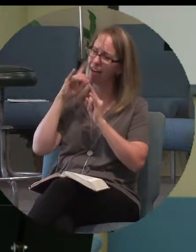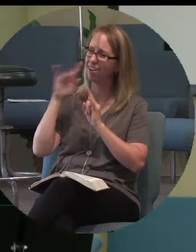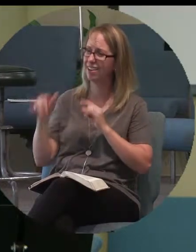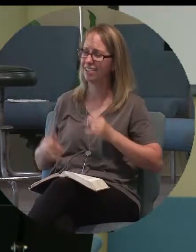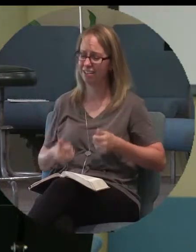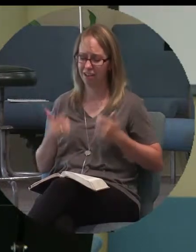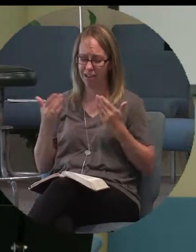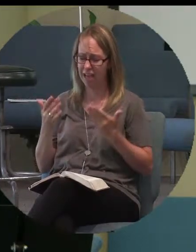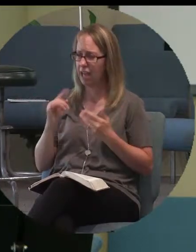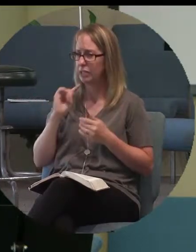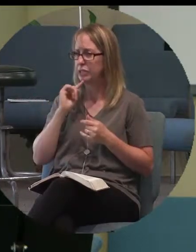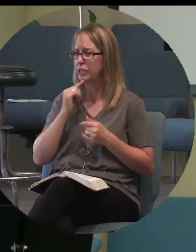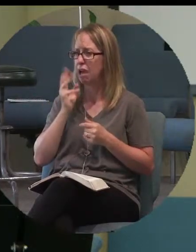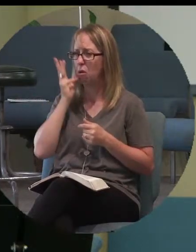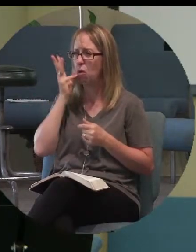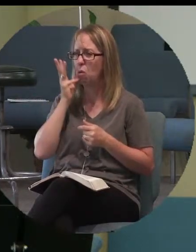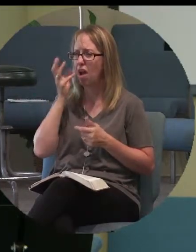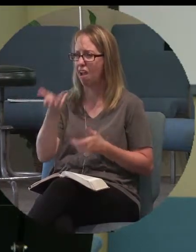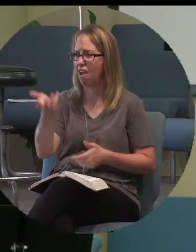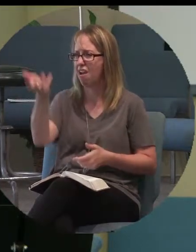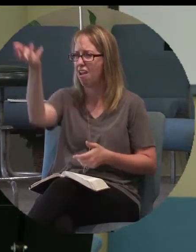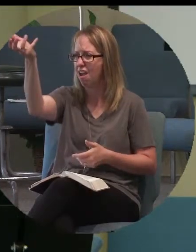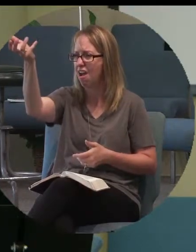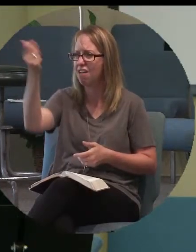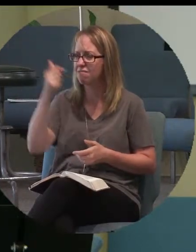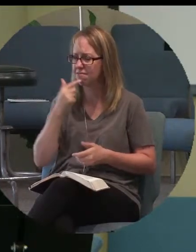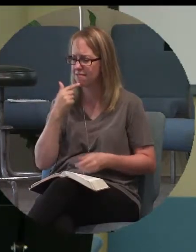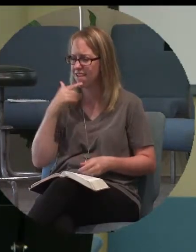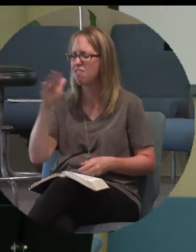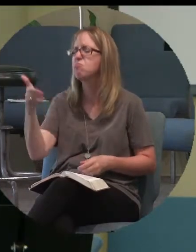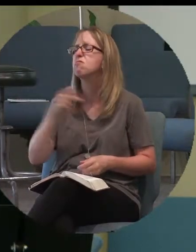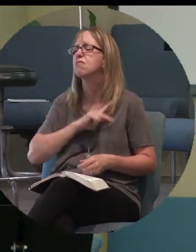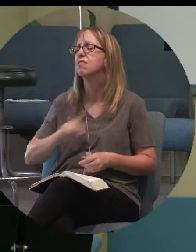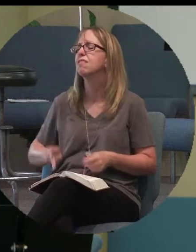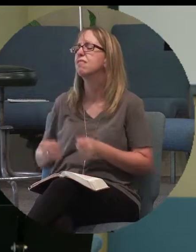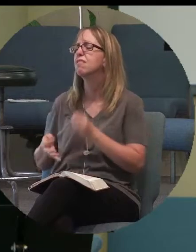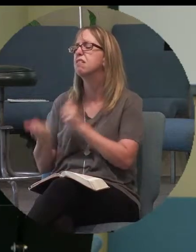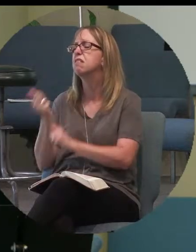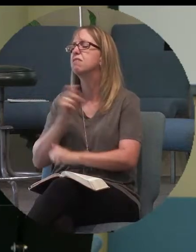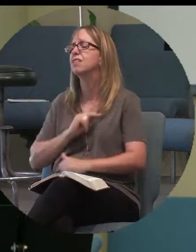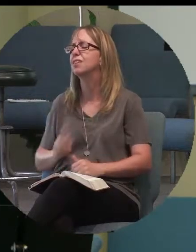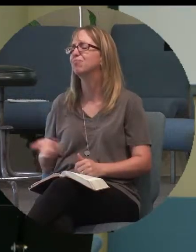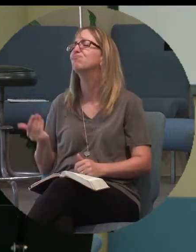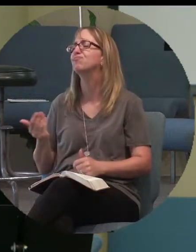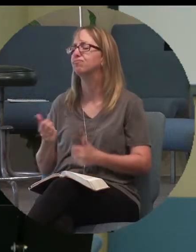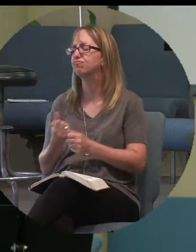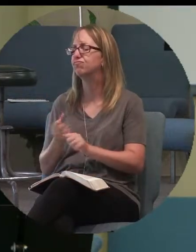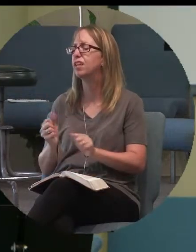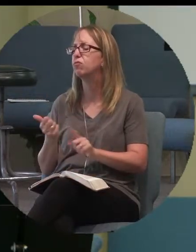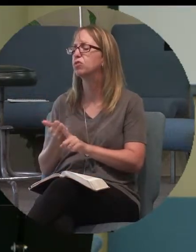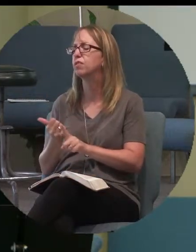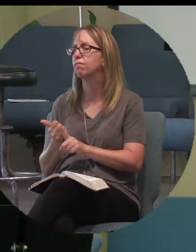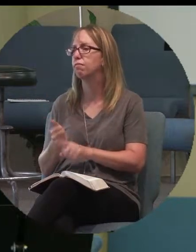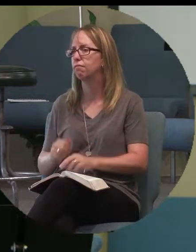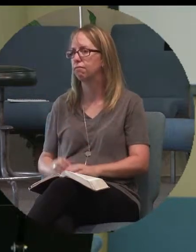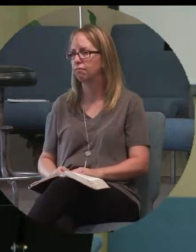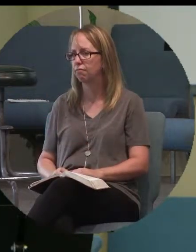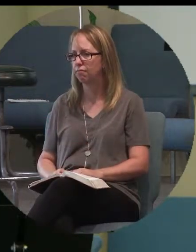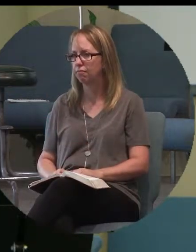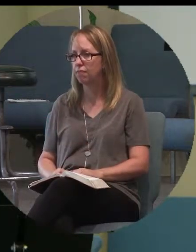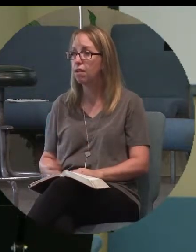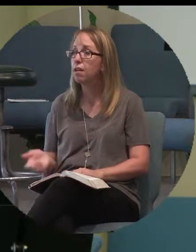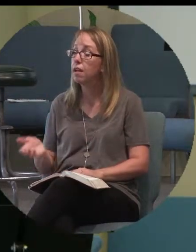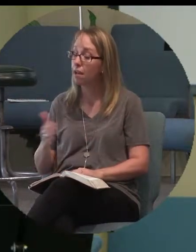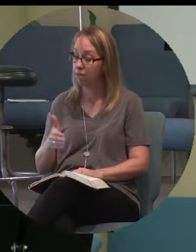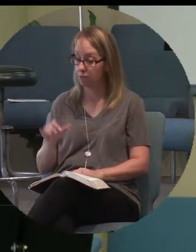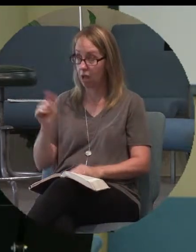him sour wine. And saying, you are the king of kings, save yourself. Now there was